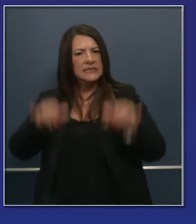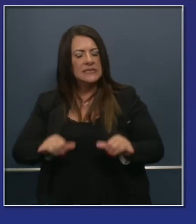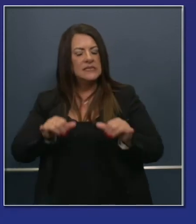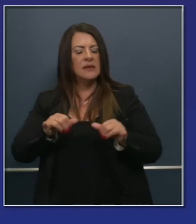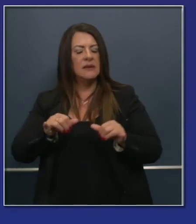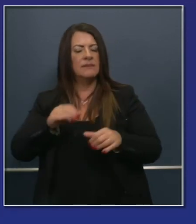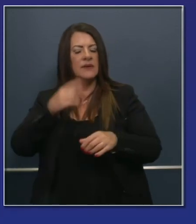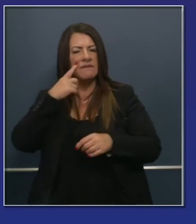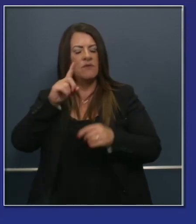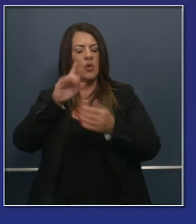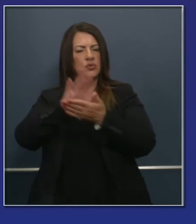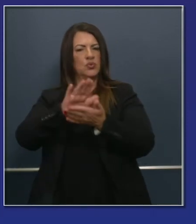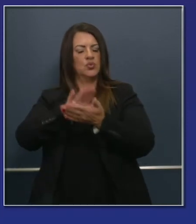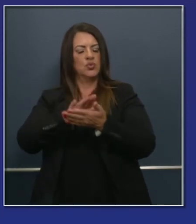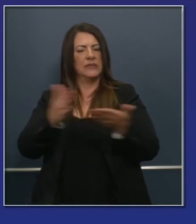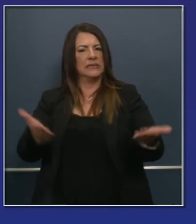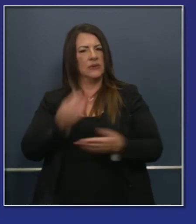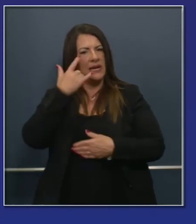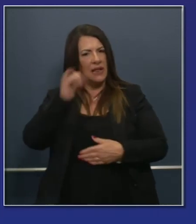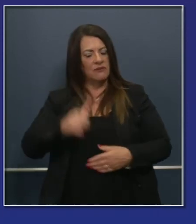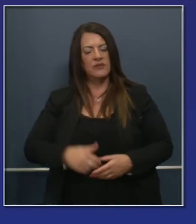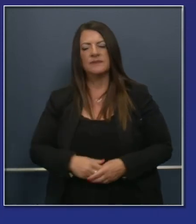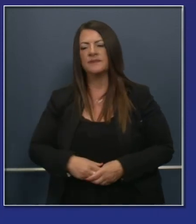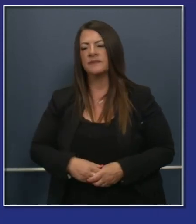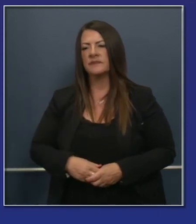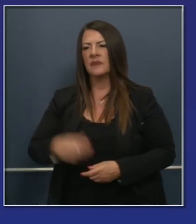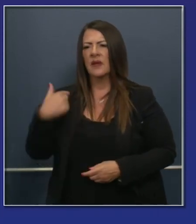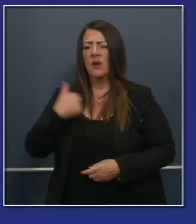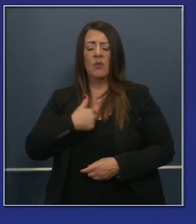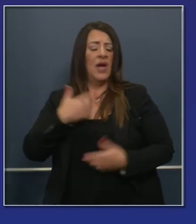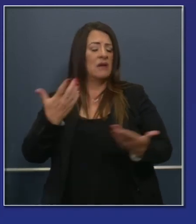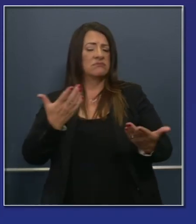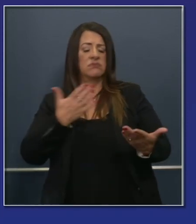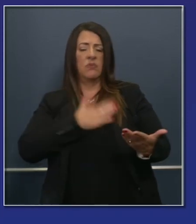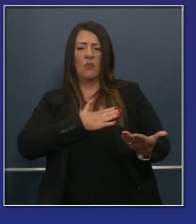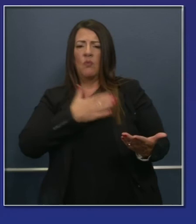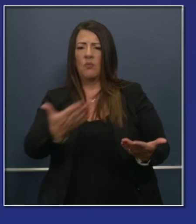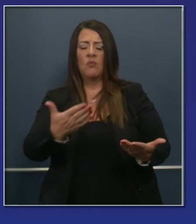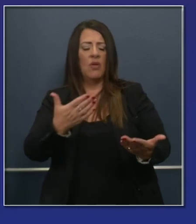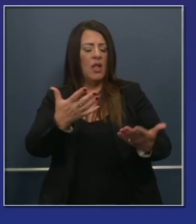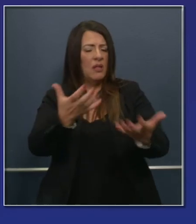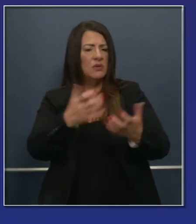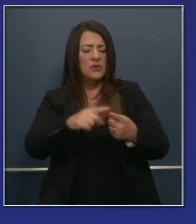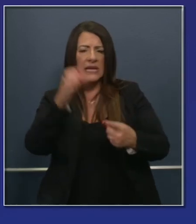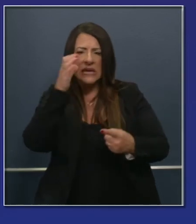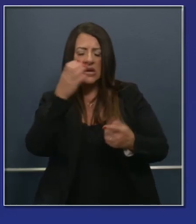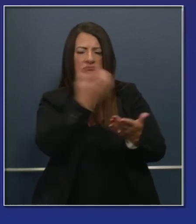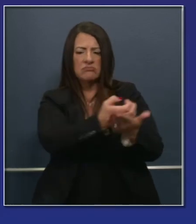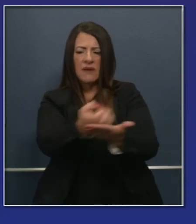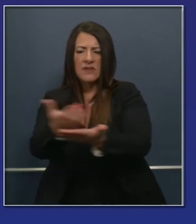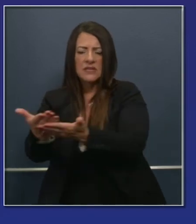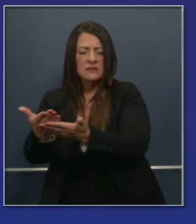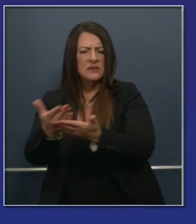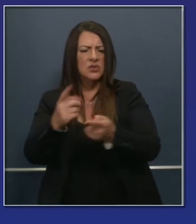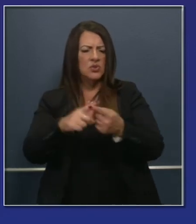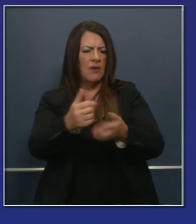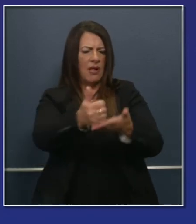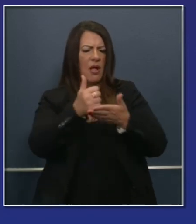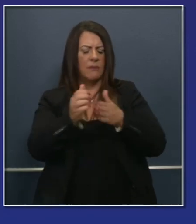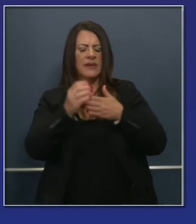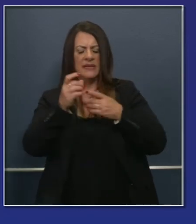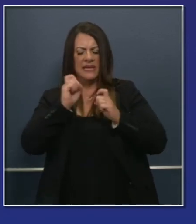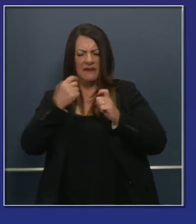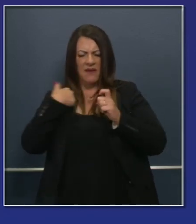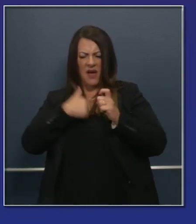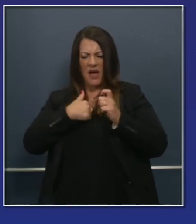of America. And so we're open to argument. We're interested in evidence. We're not ideological about our approach or this endeavor, and